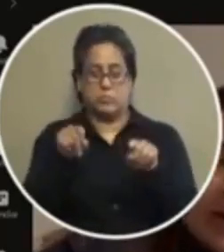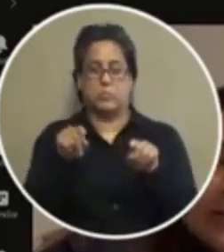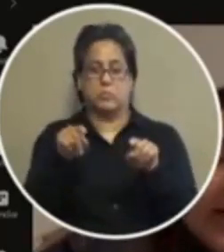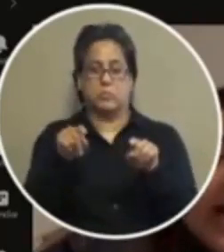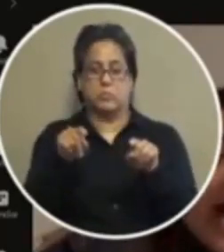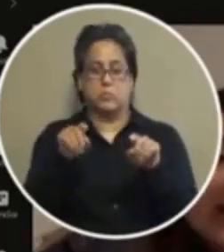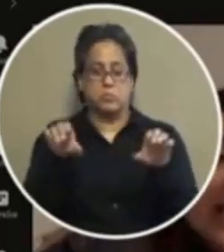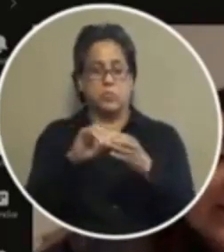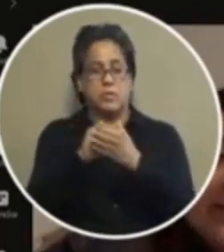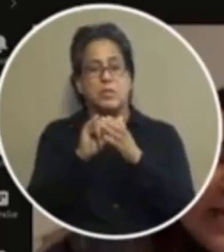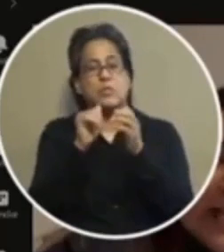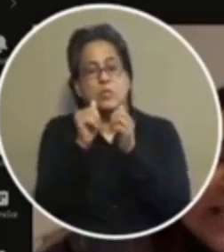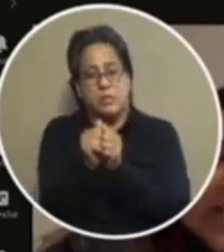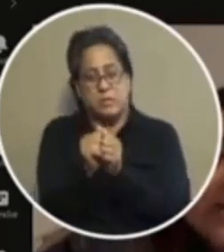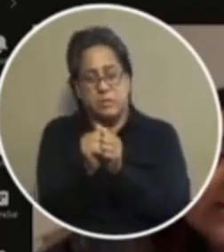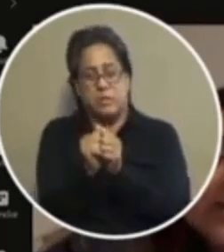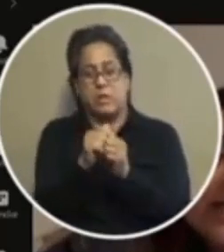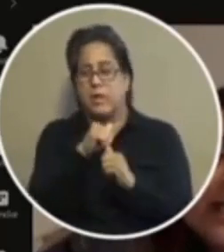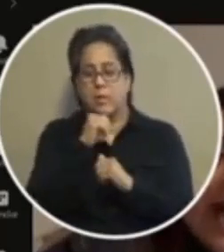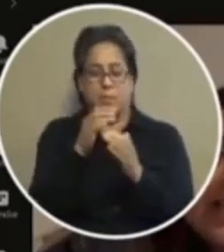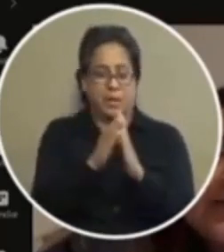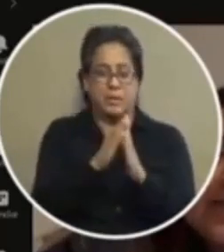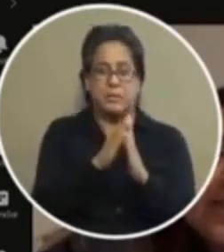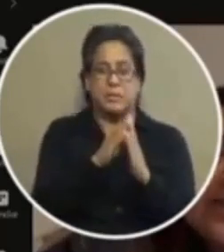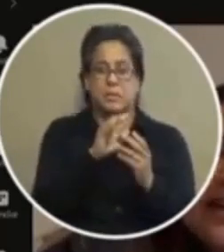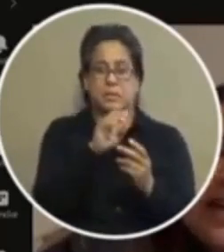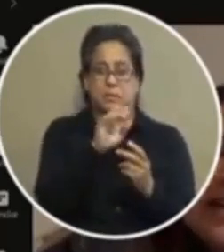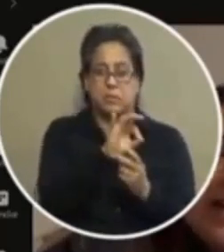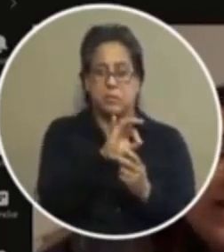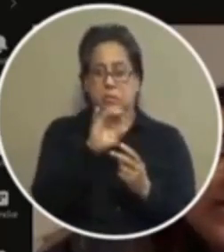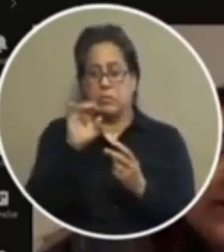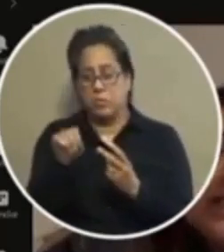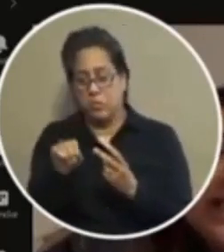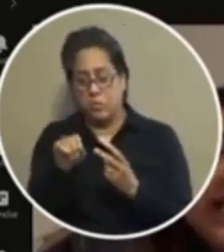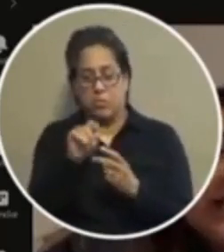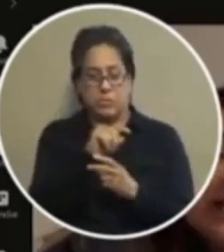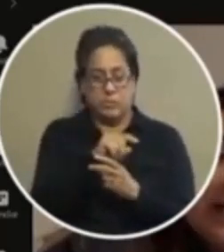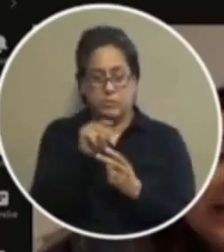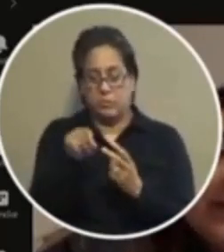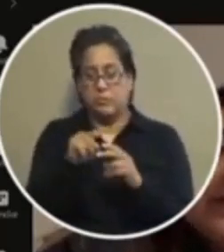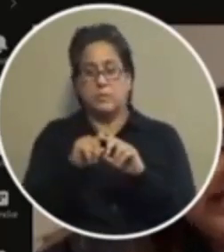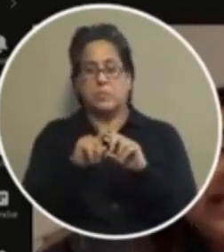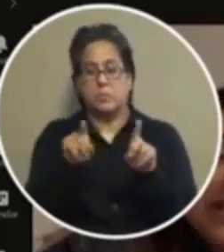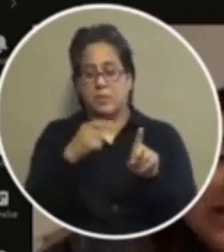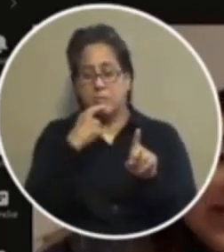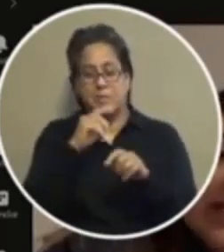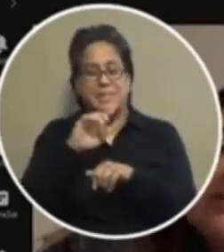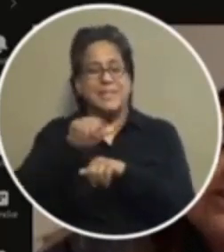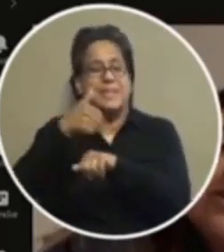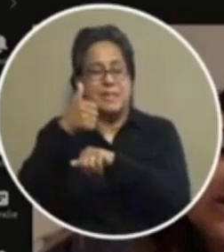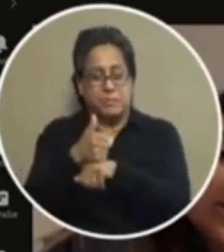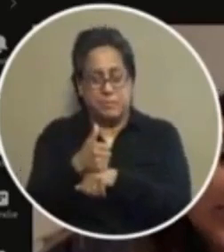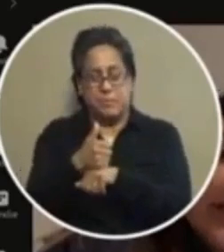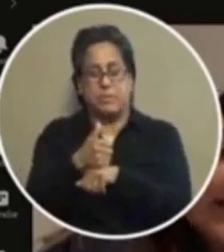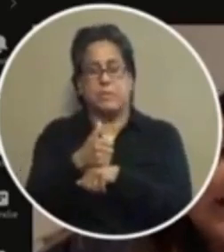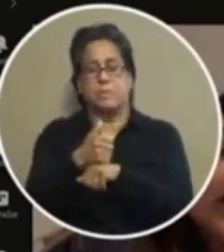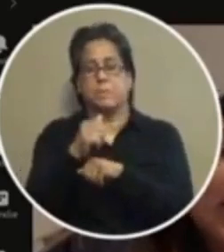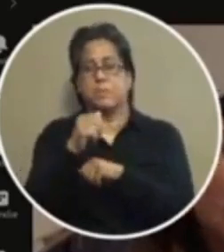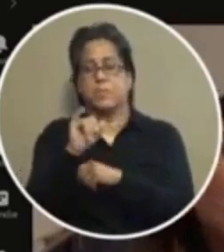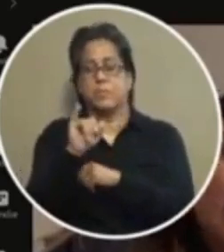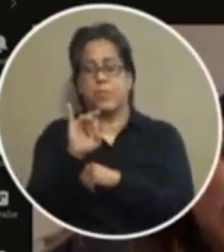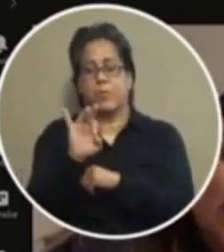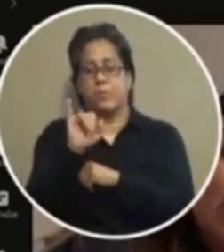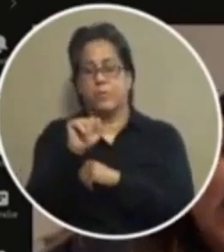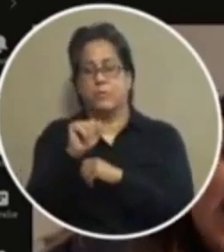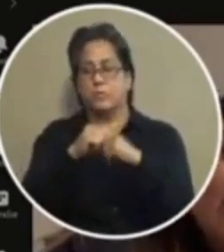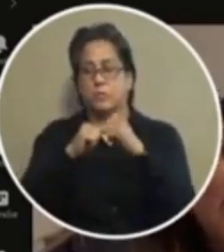together we're not asking to pick and choose we didn't ask for a survey we're saying let's implement it let's create the infrastructure so we can